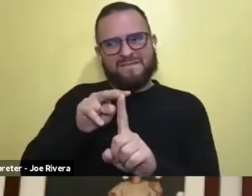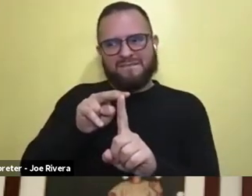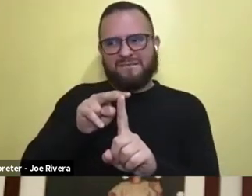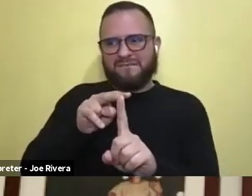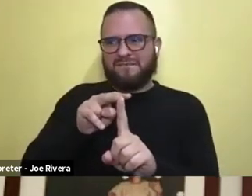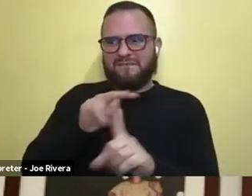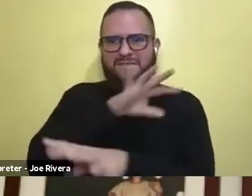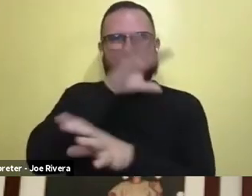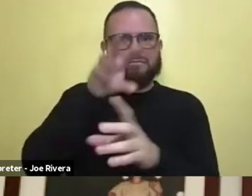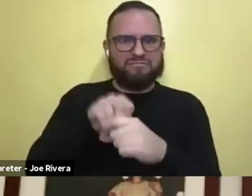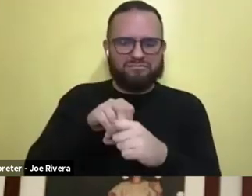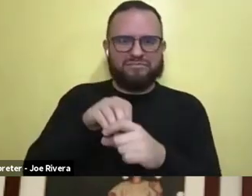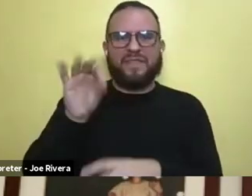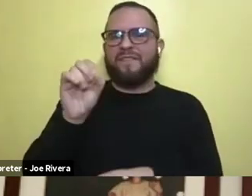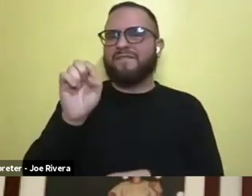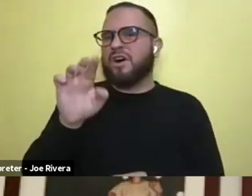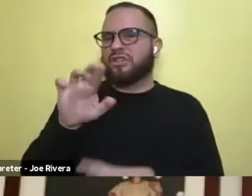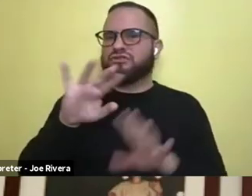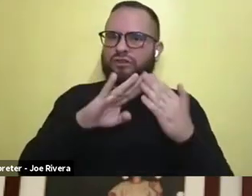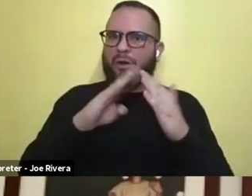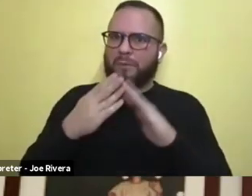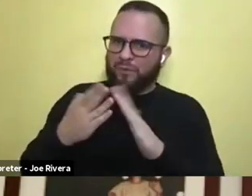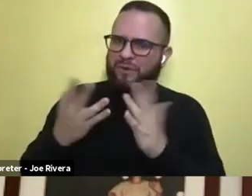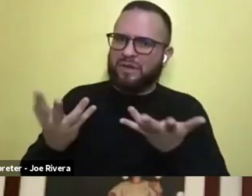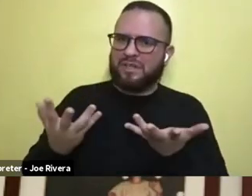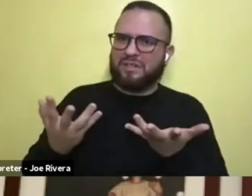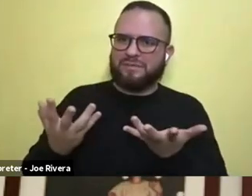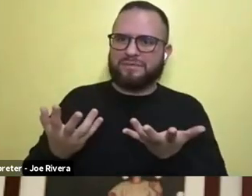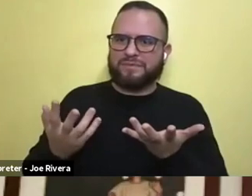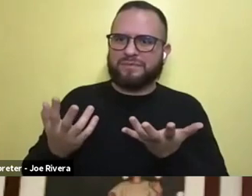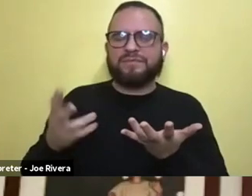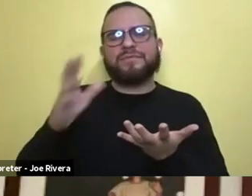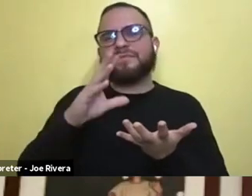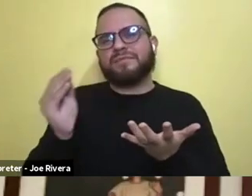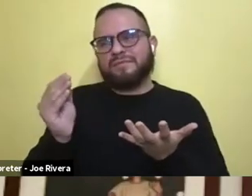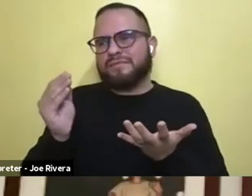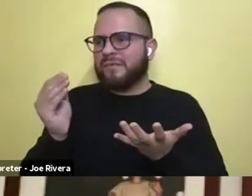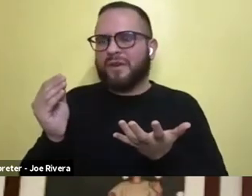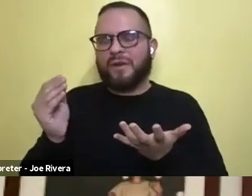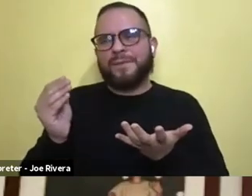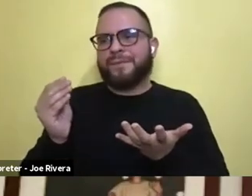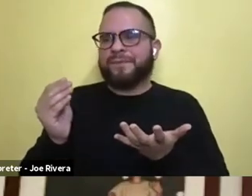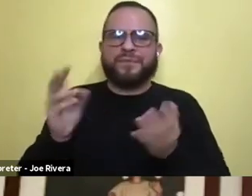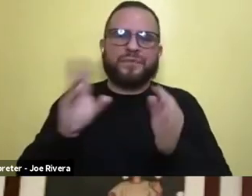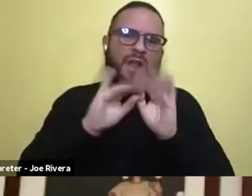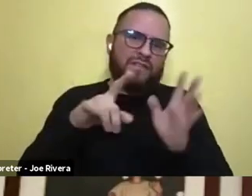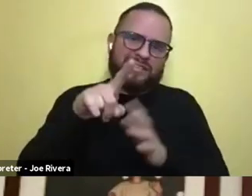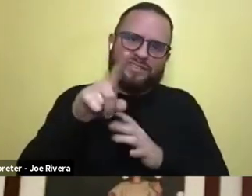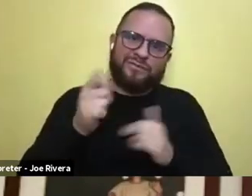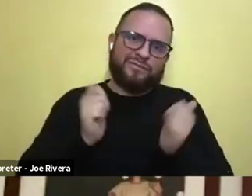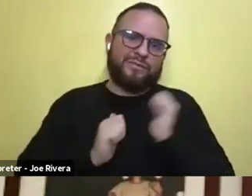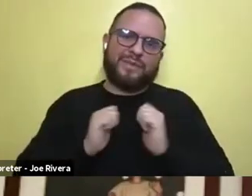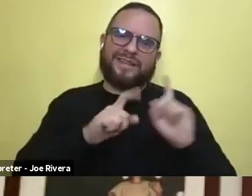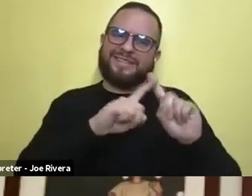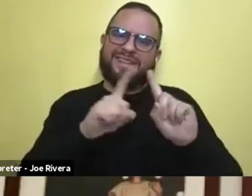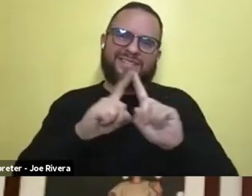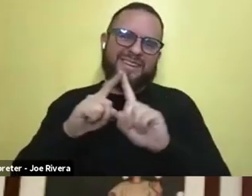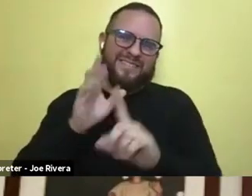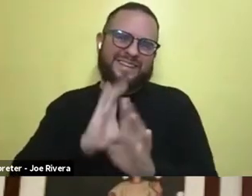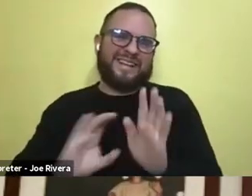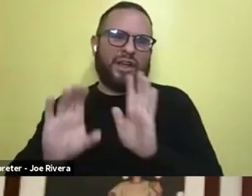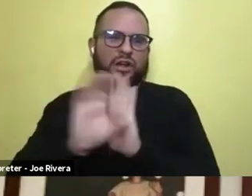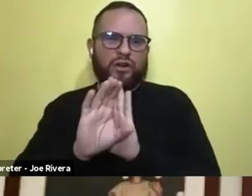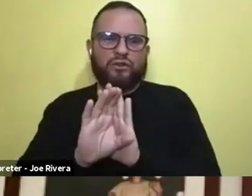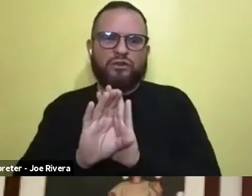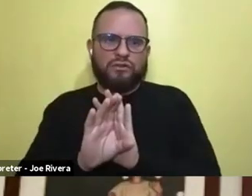community. And then also, um, you know, clearly you've played a lot of beloved characters. Uh, what drew you to